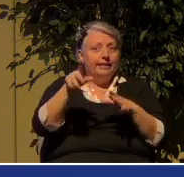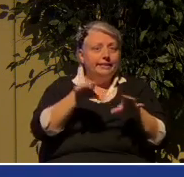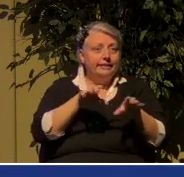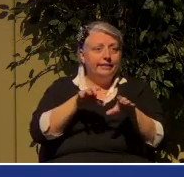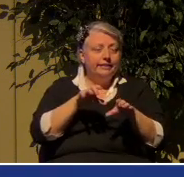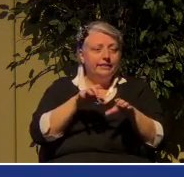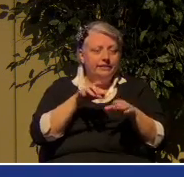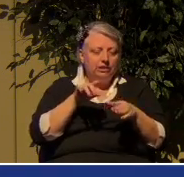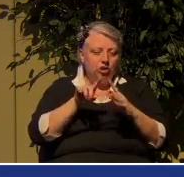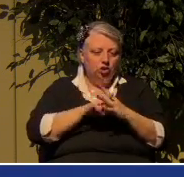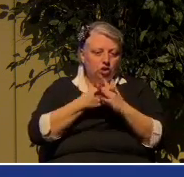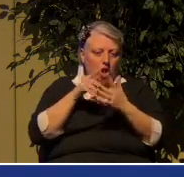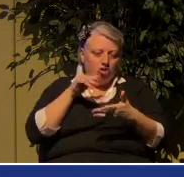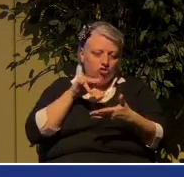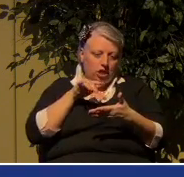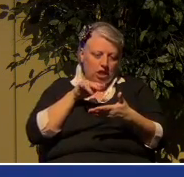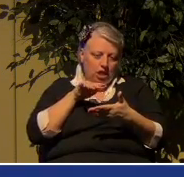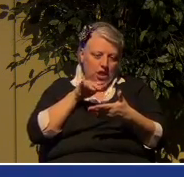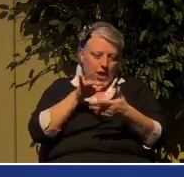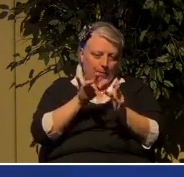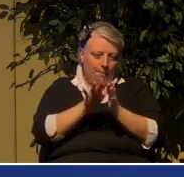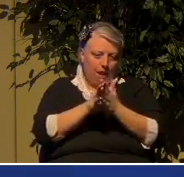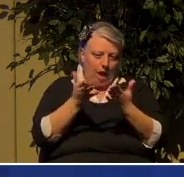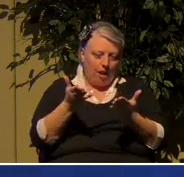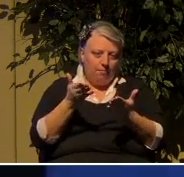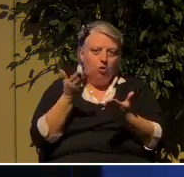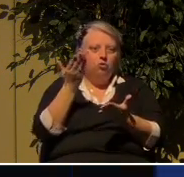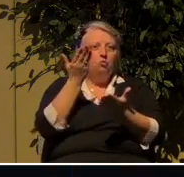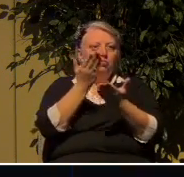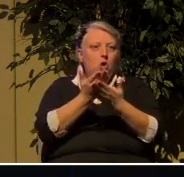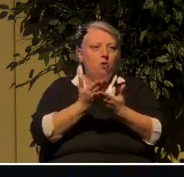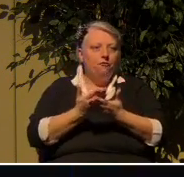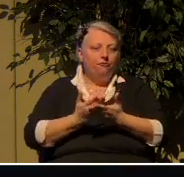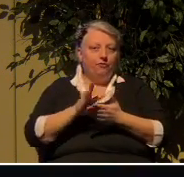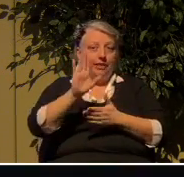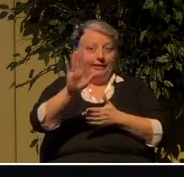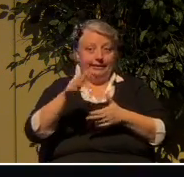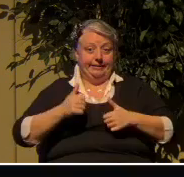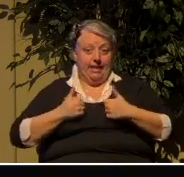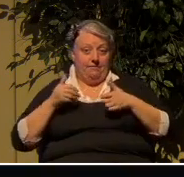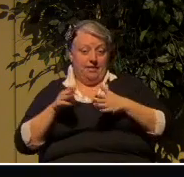Then started studying the Bible to try to prove that what he was doing was okay.